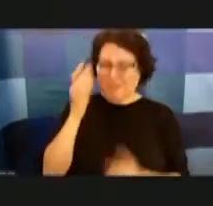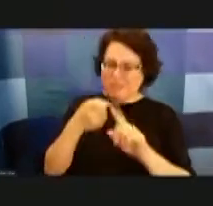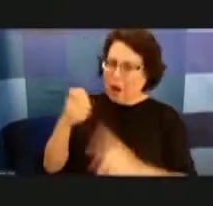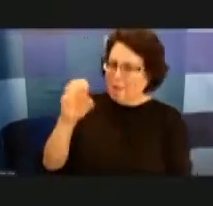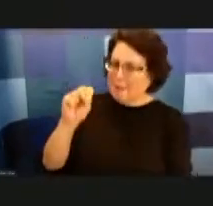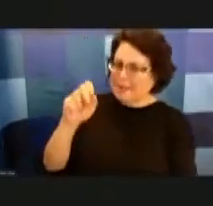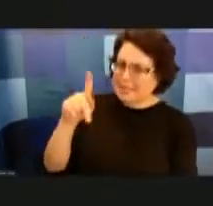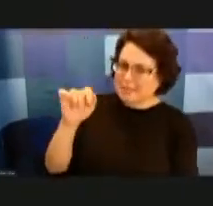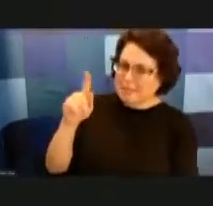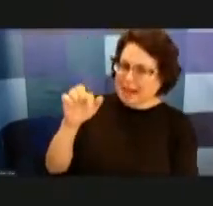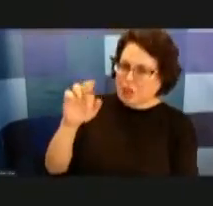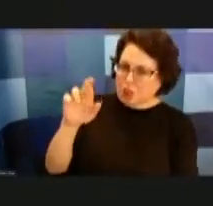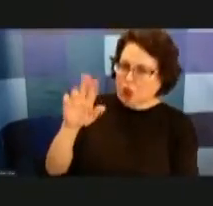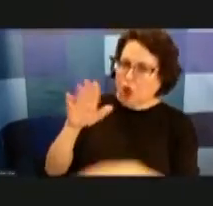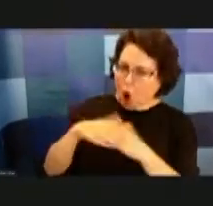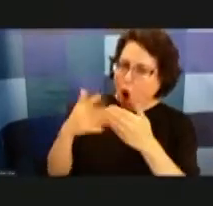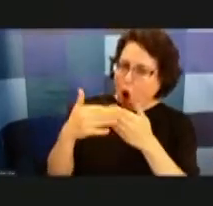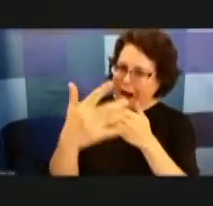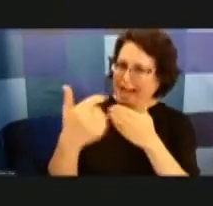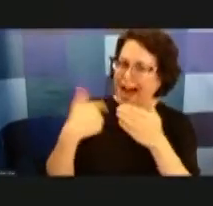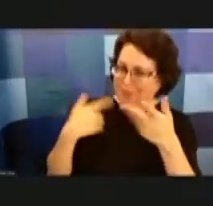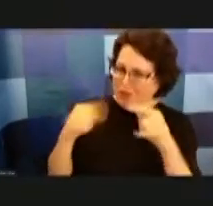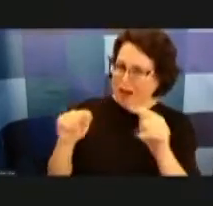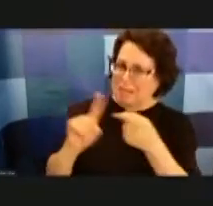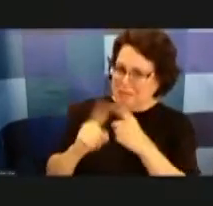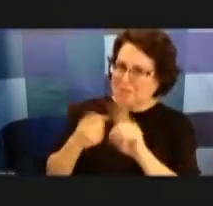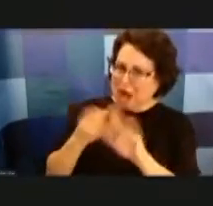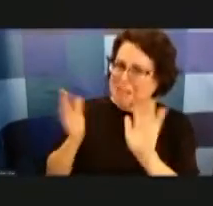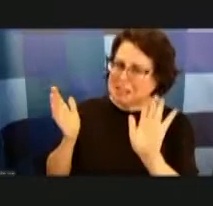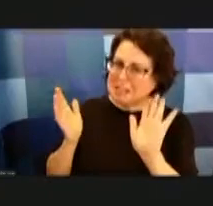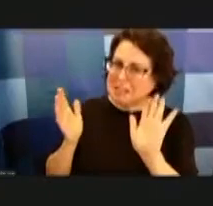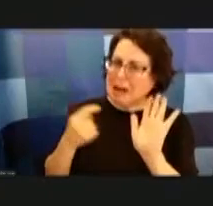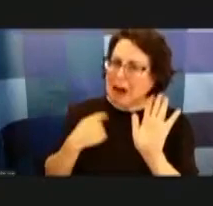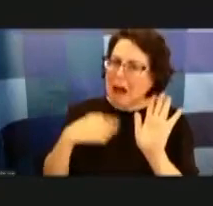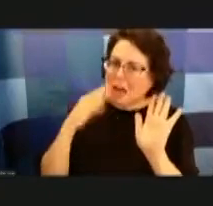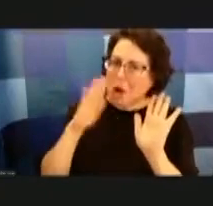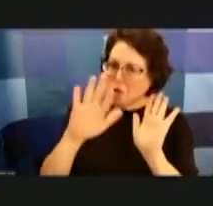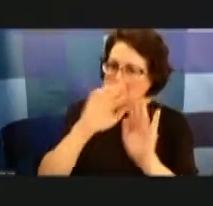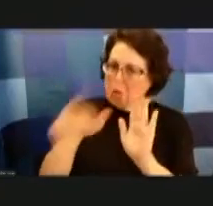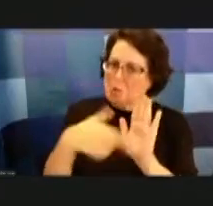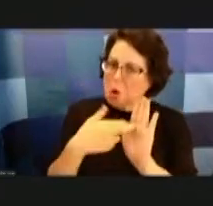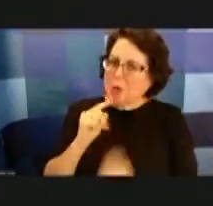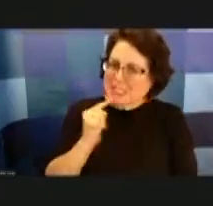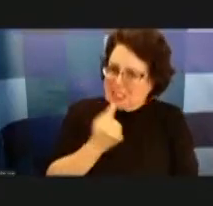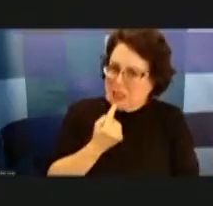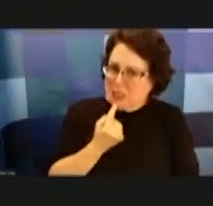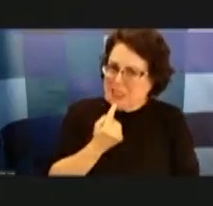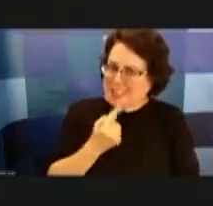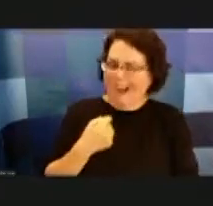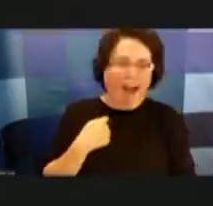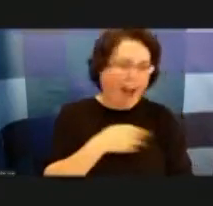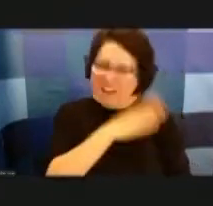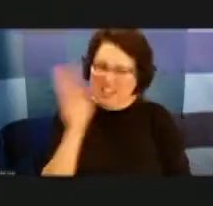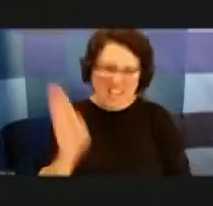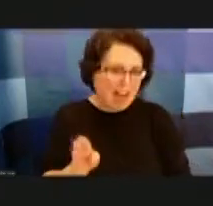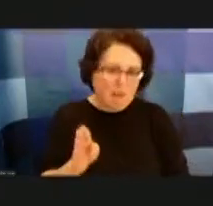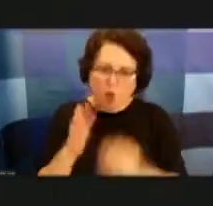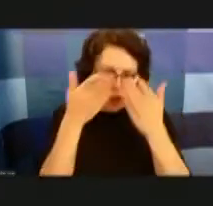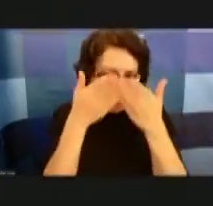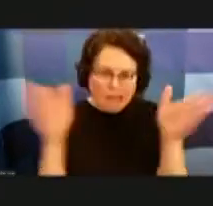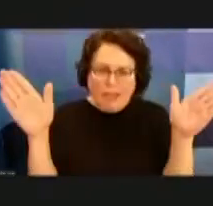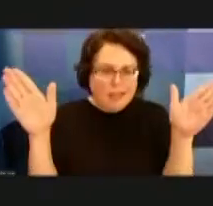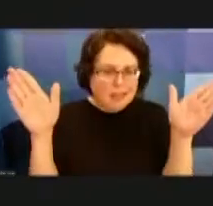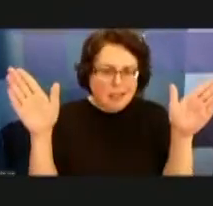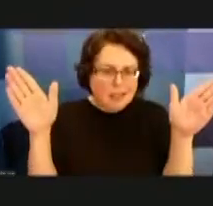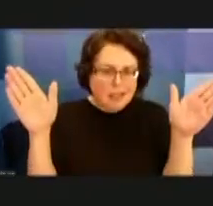of the solicitors because i i take their role very seriously i've never i've never publicly um um